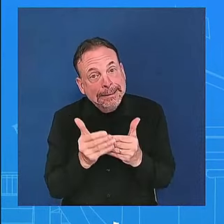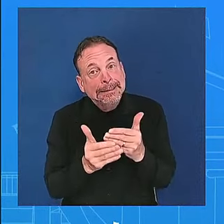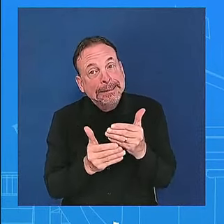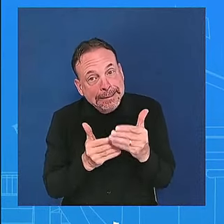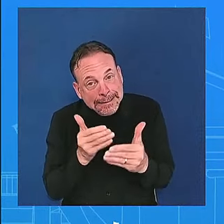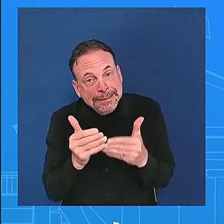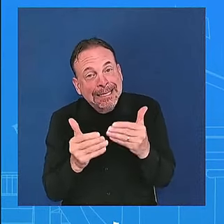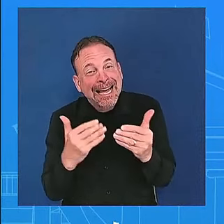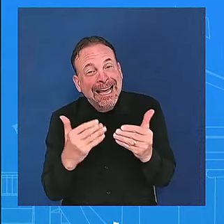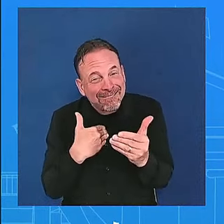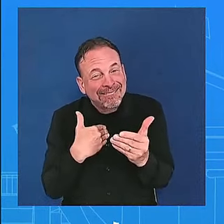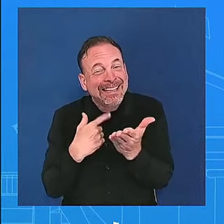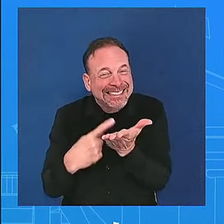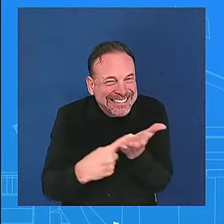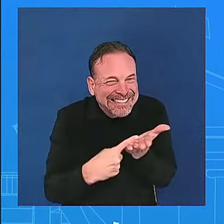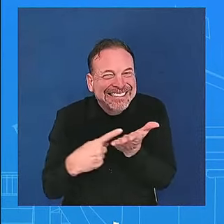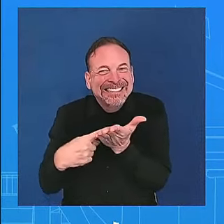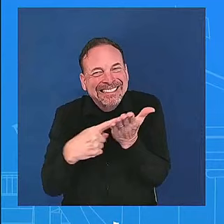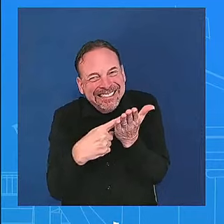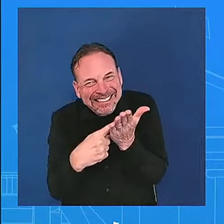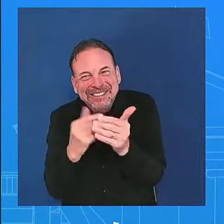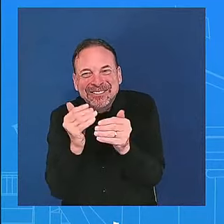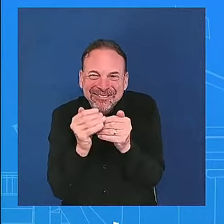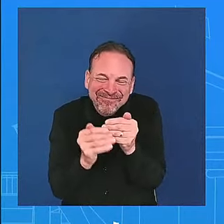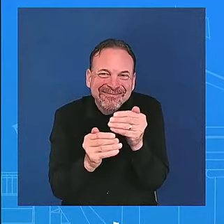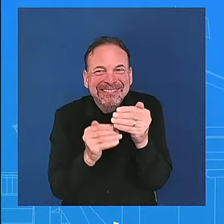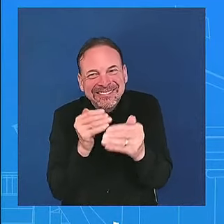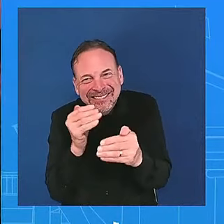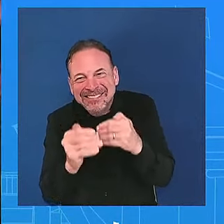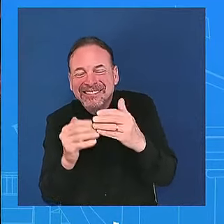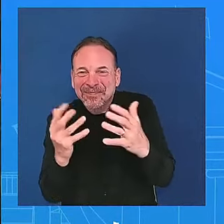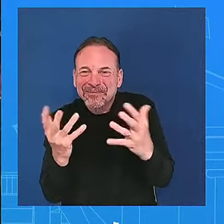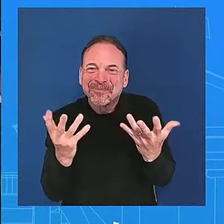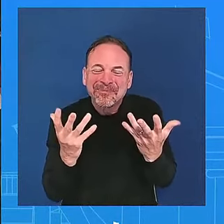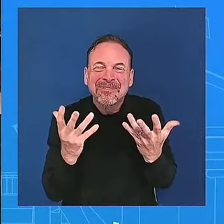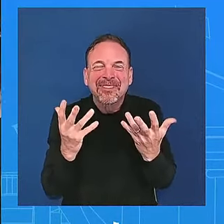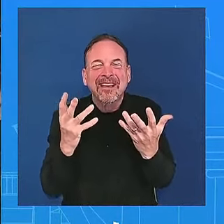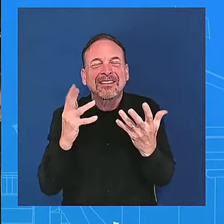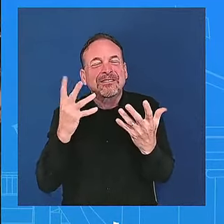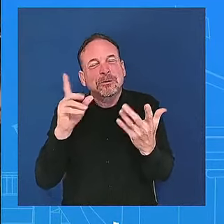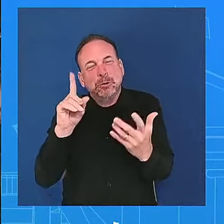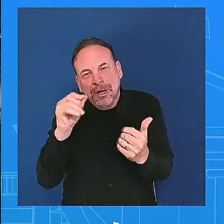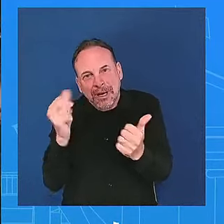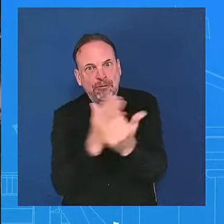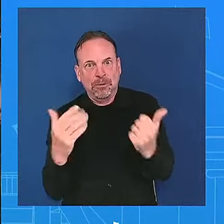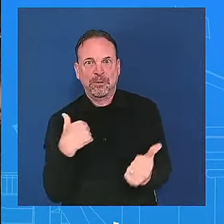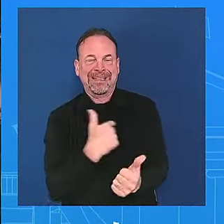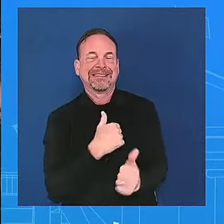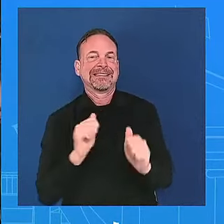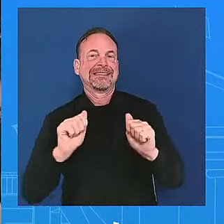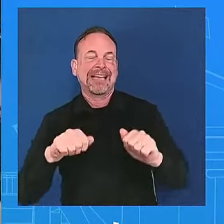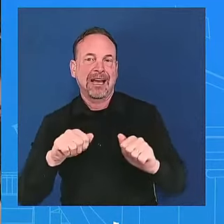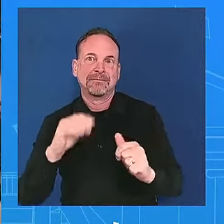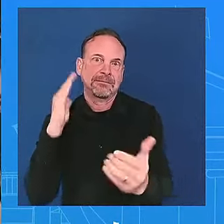try to make sure uh we do everything that we can to get this done is the u.s worried that an increased israeli focus on fighting in the north could lead to a worsening